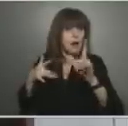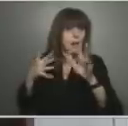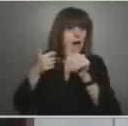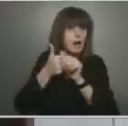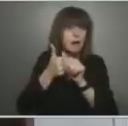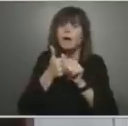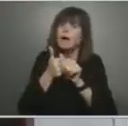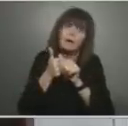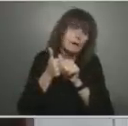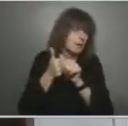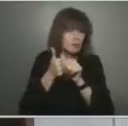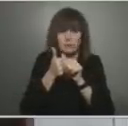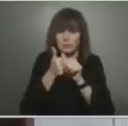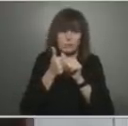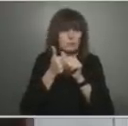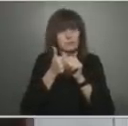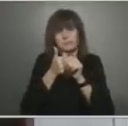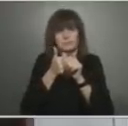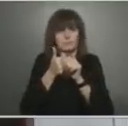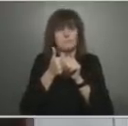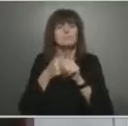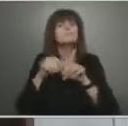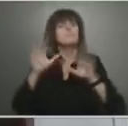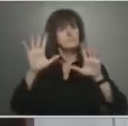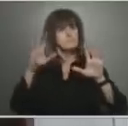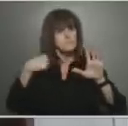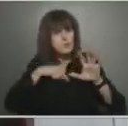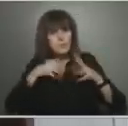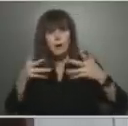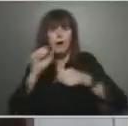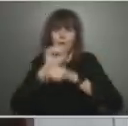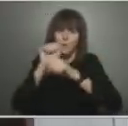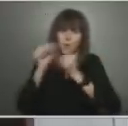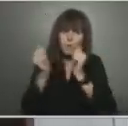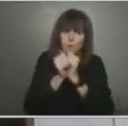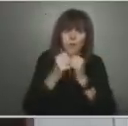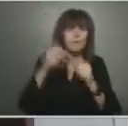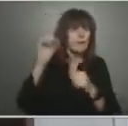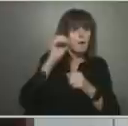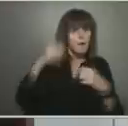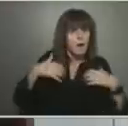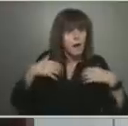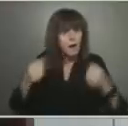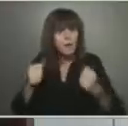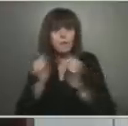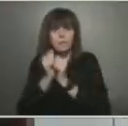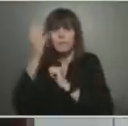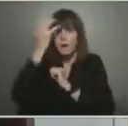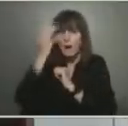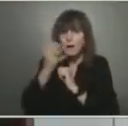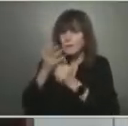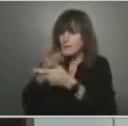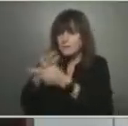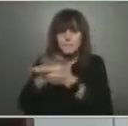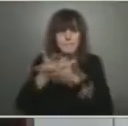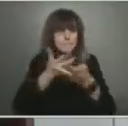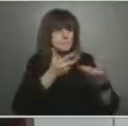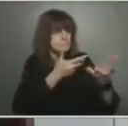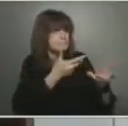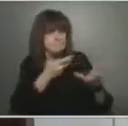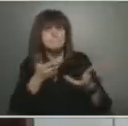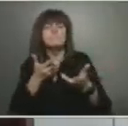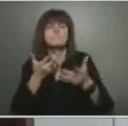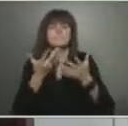And we are working with Ontario Health and the sector on this first step with additional details to be provided in the coming